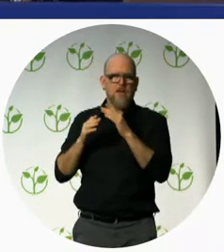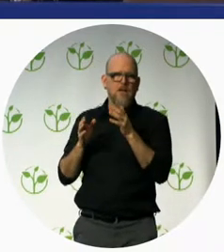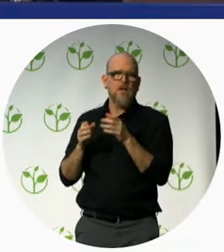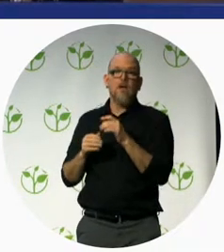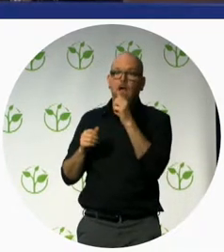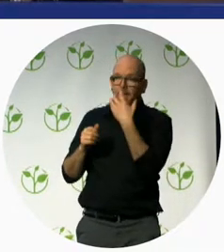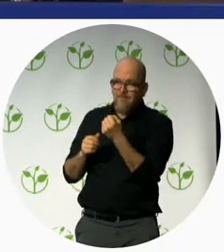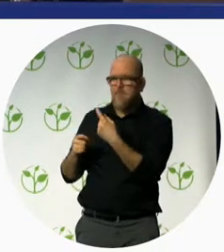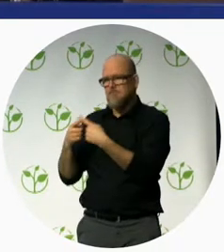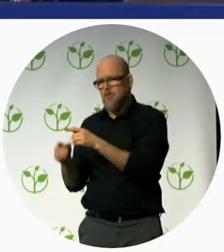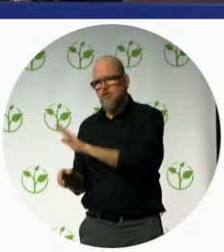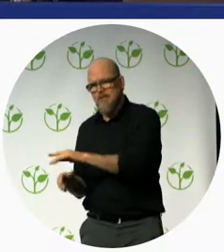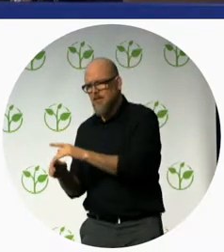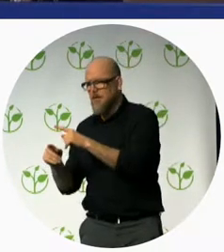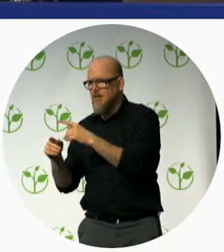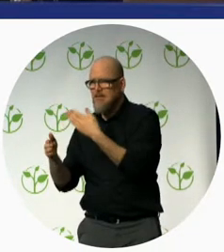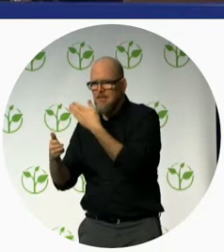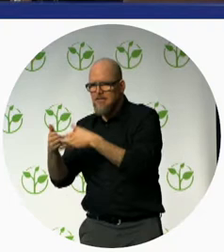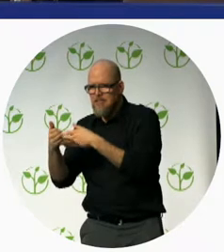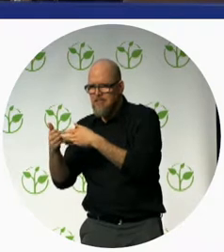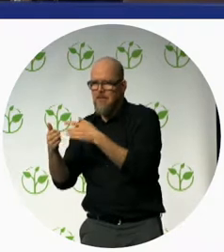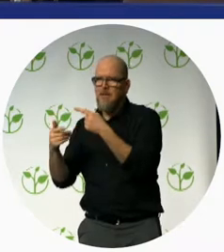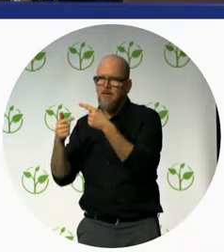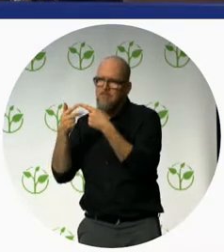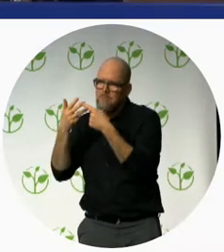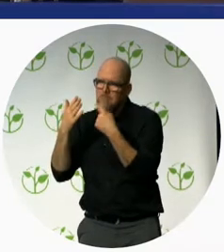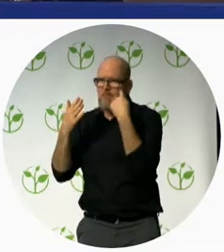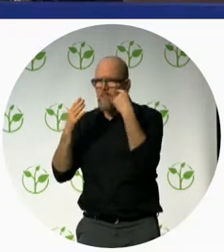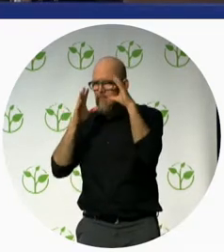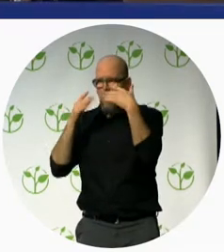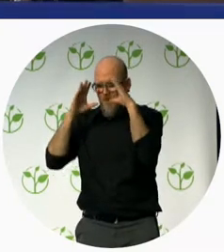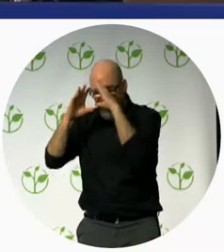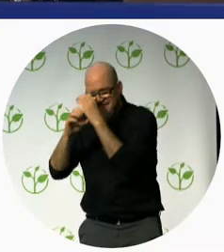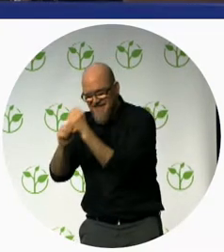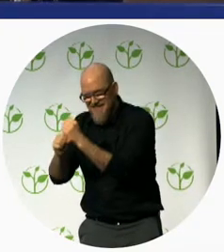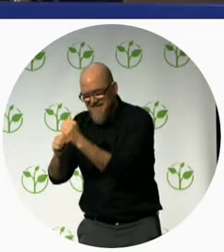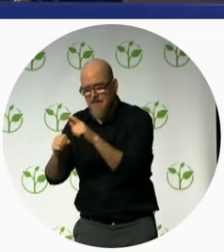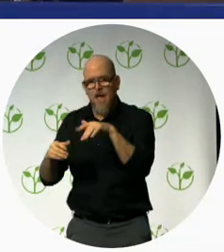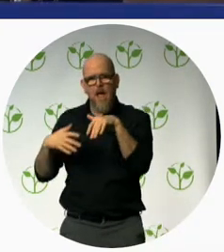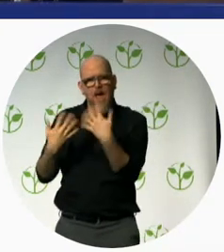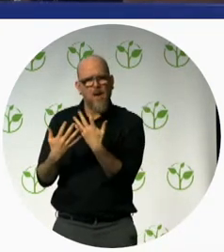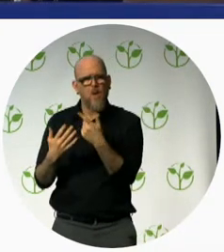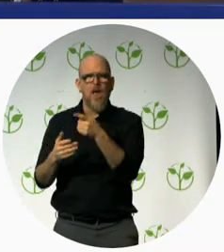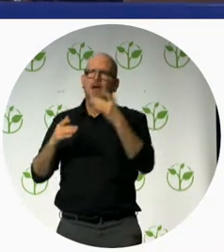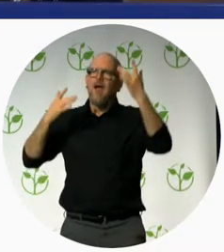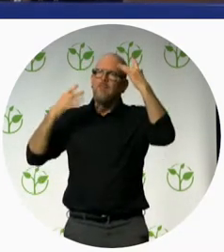we have focused on epidemiological research at the community level to get the prevalence data on